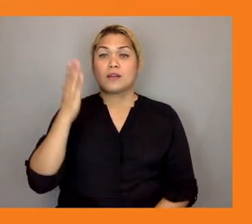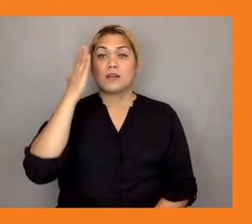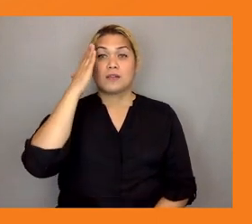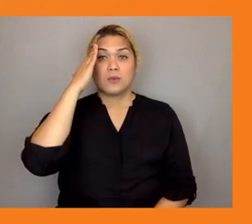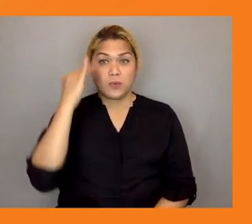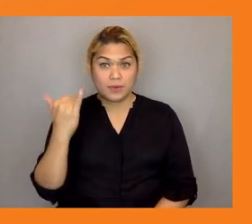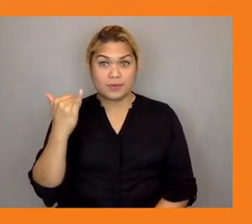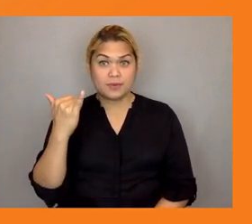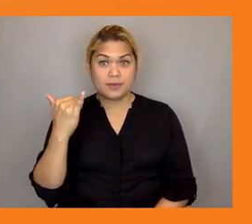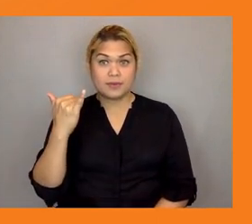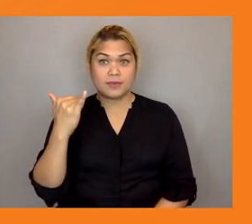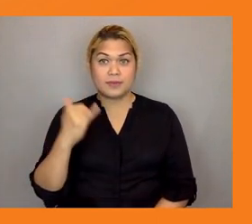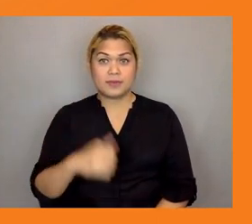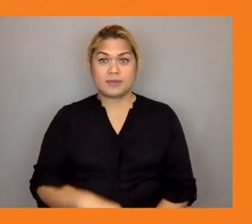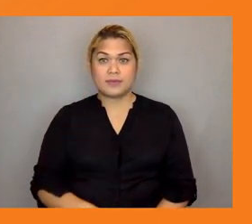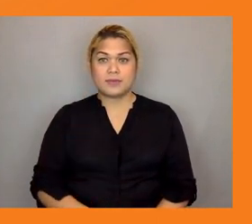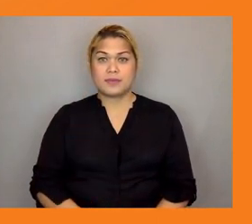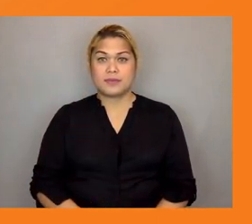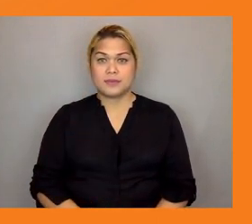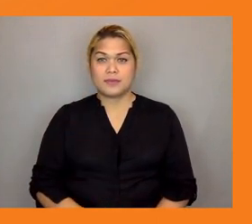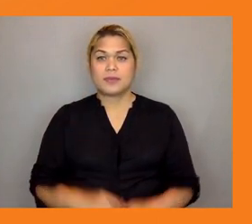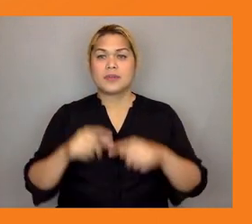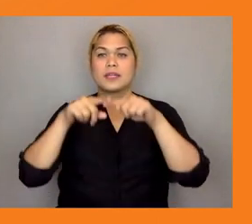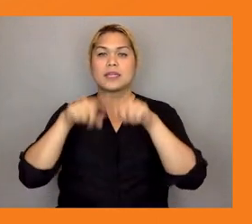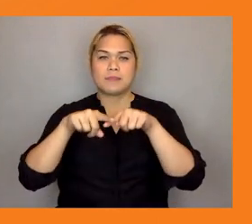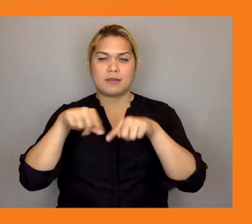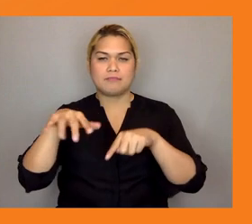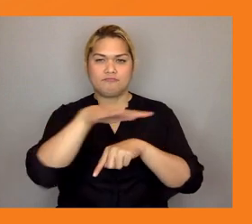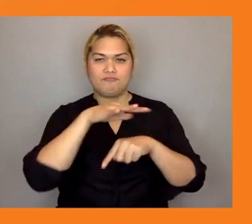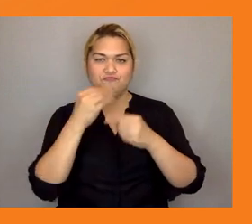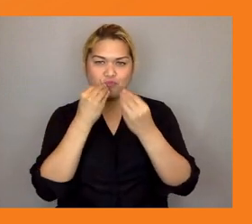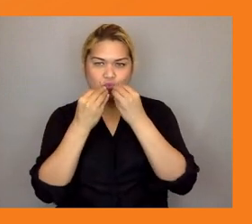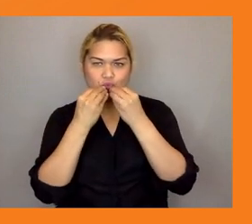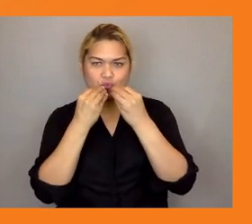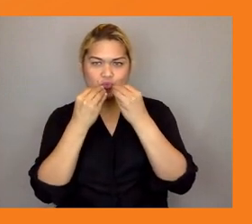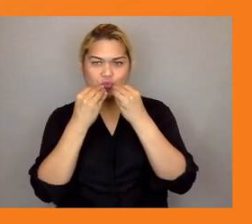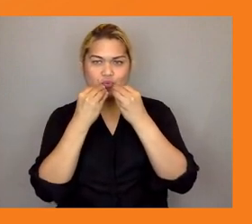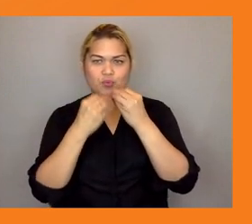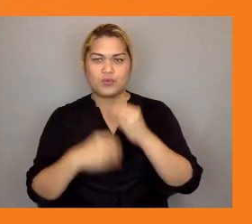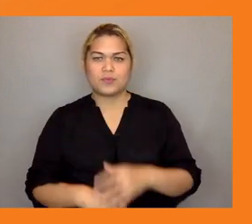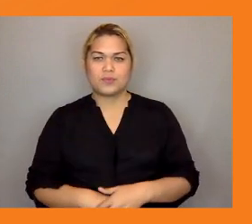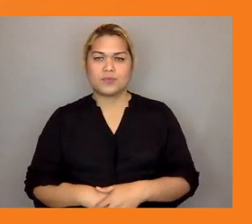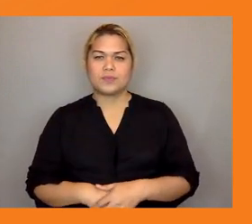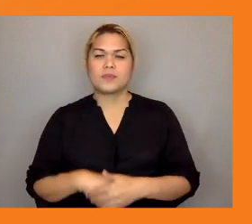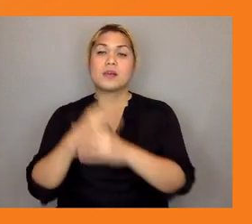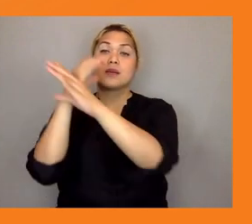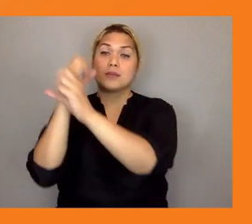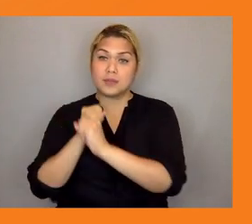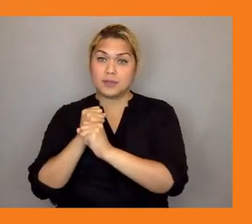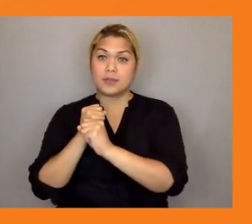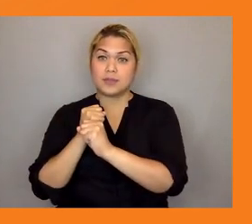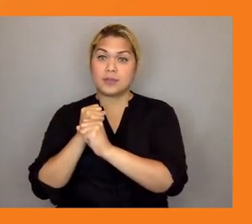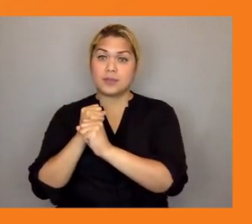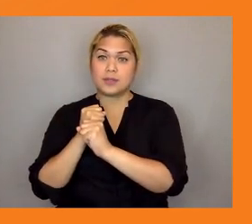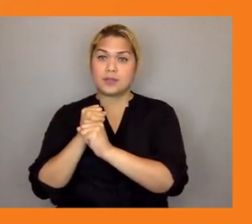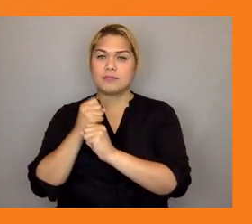uh foods uh there are they were imported imported from other countries um and it's it's really dependent on the season and when